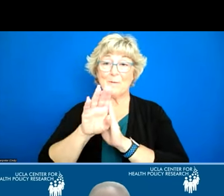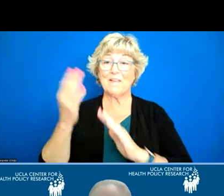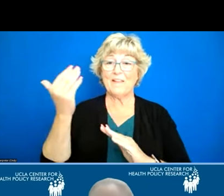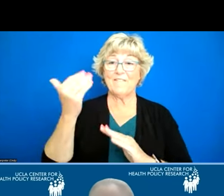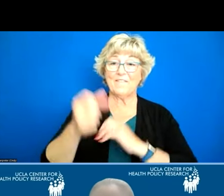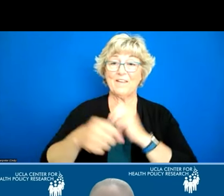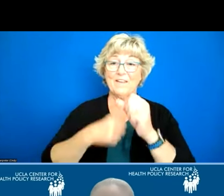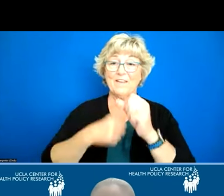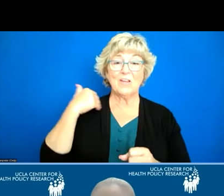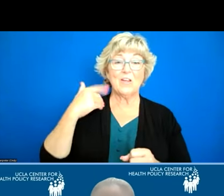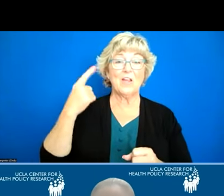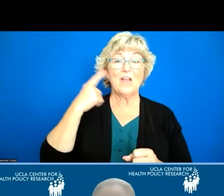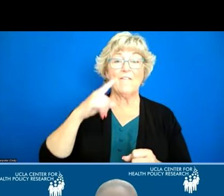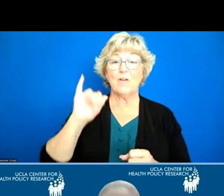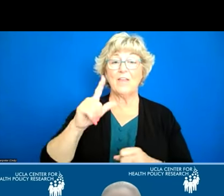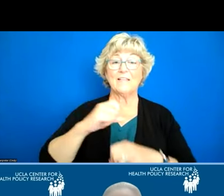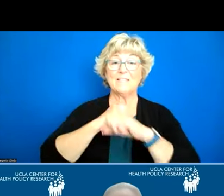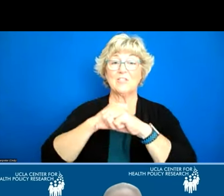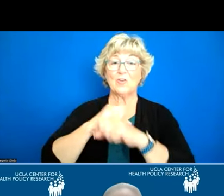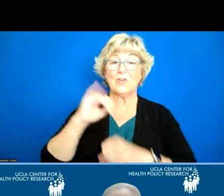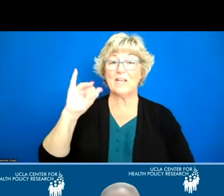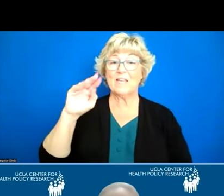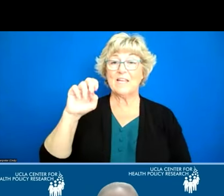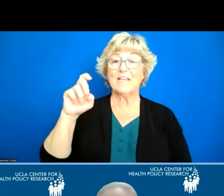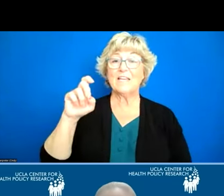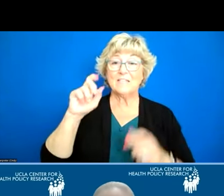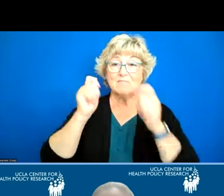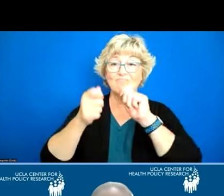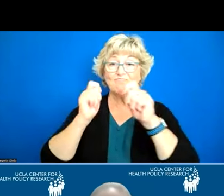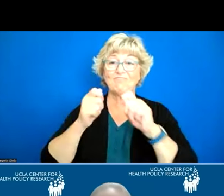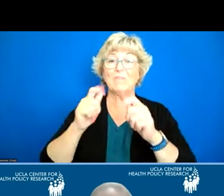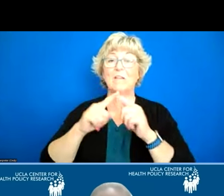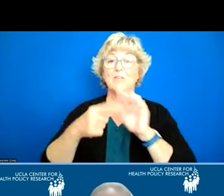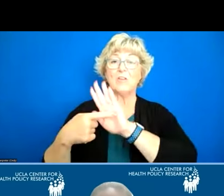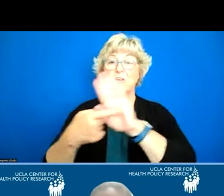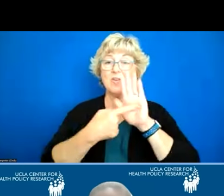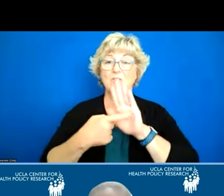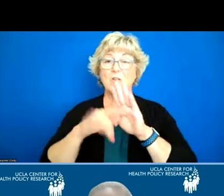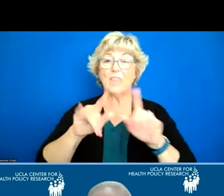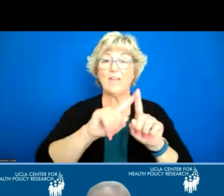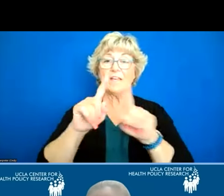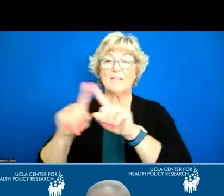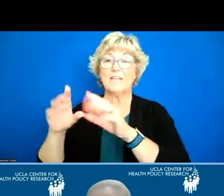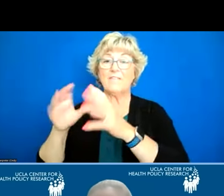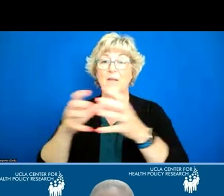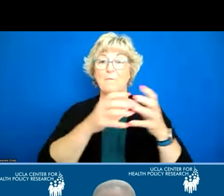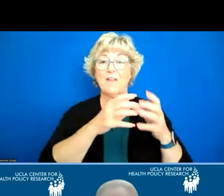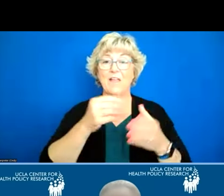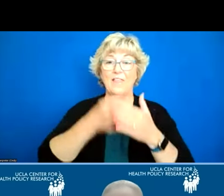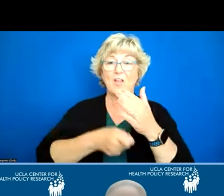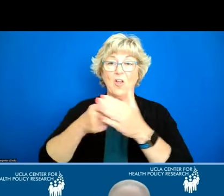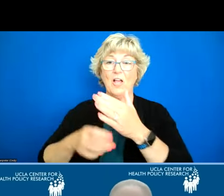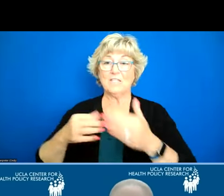national elder economic security index customizing it to better reflect the demographics and actual cost of living